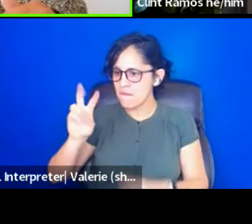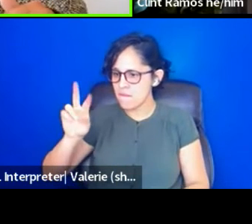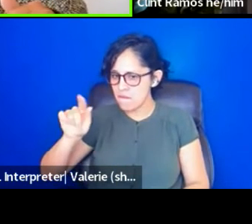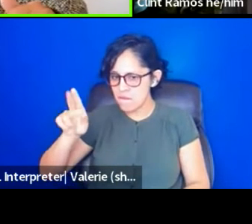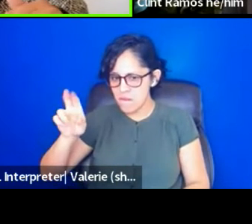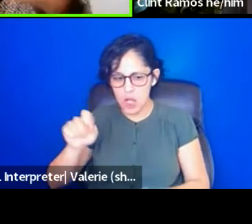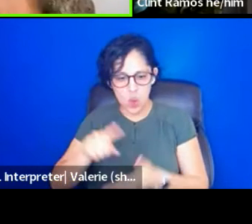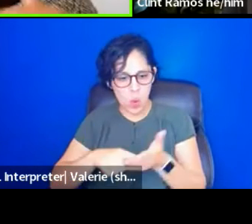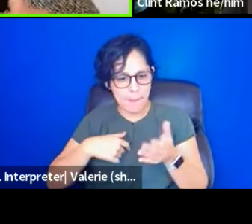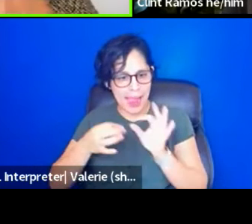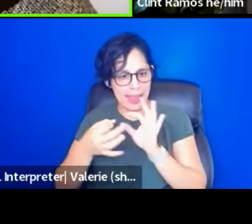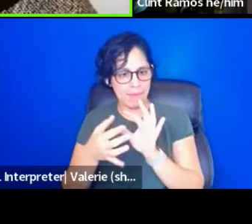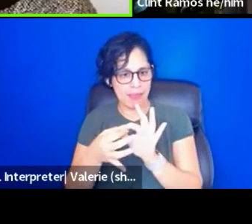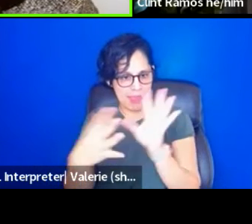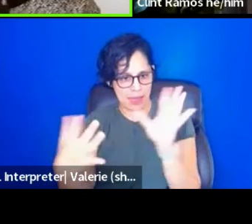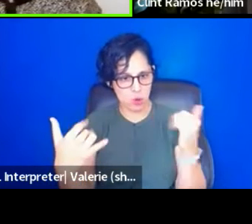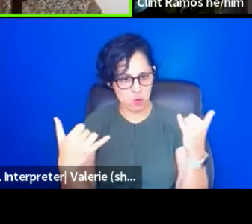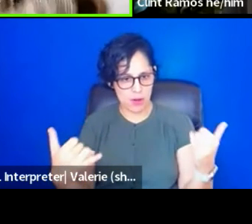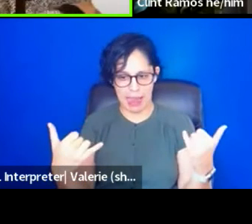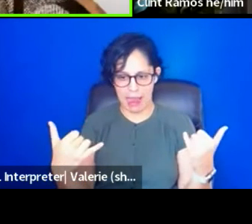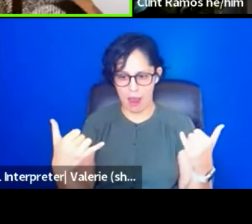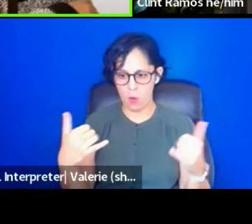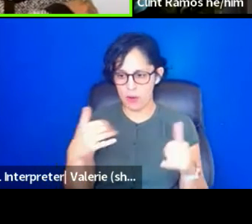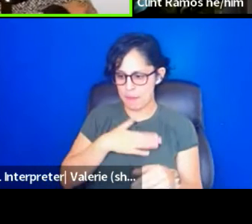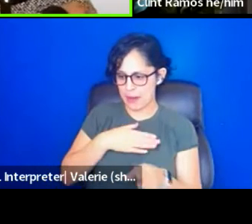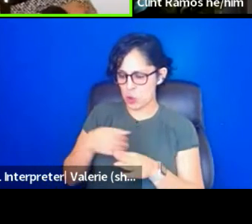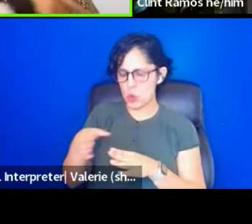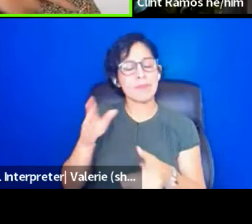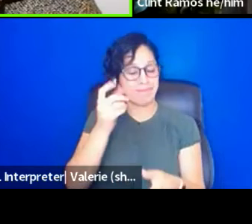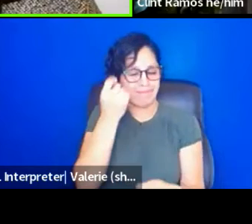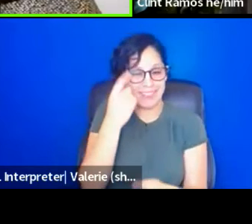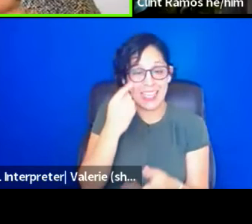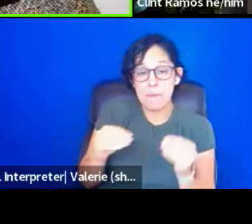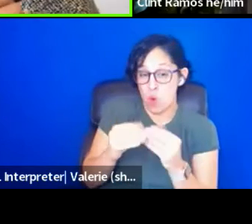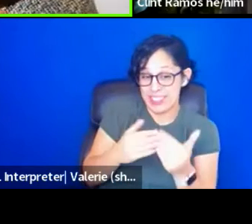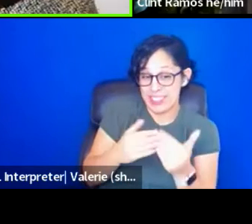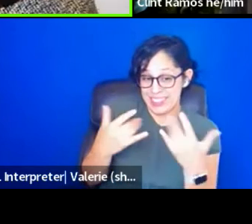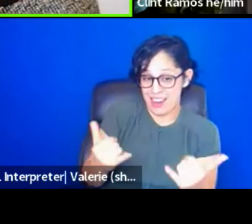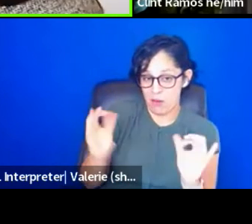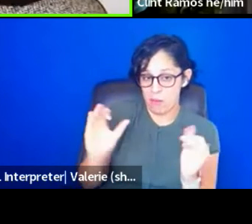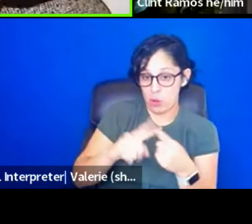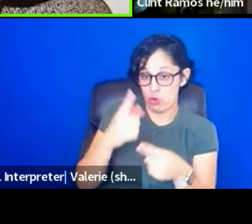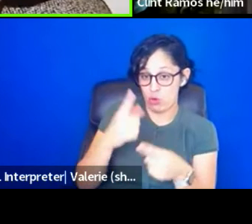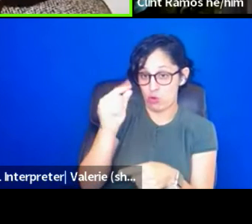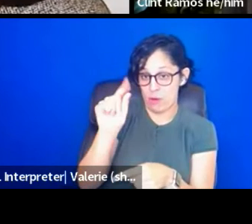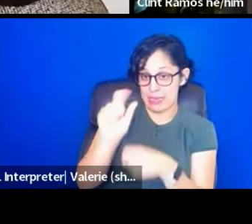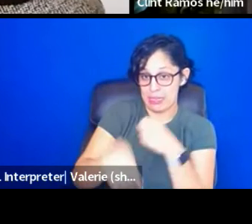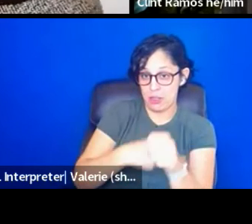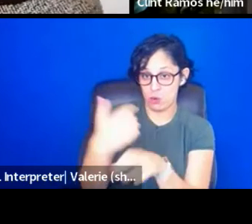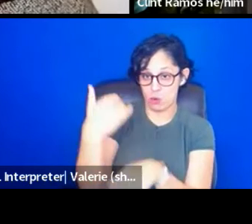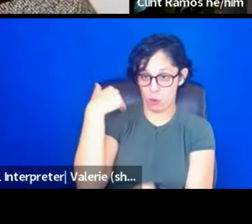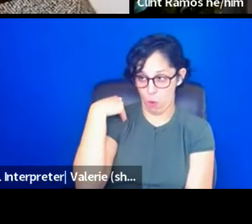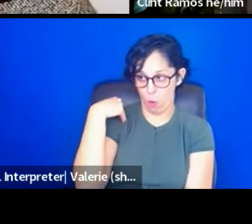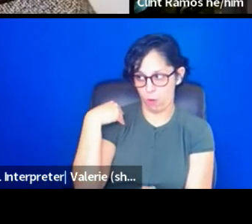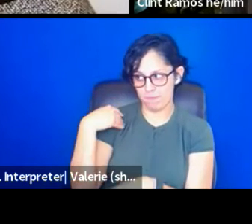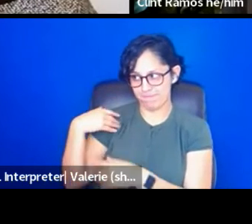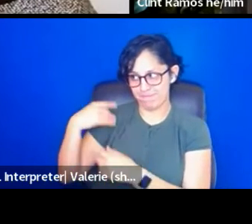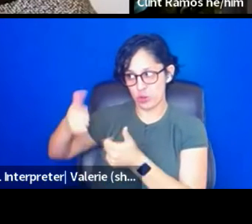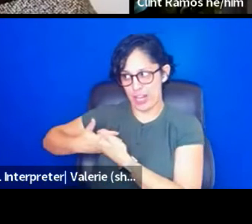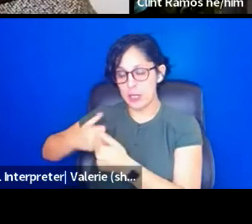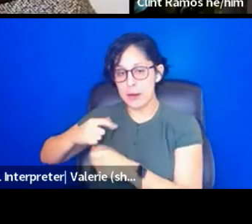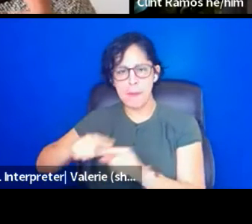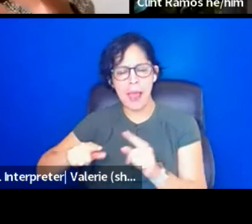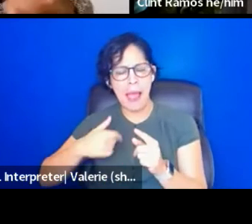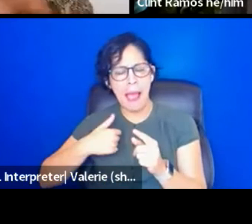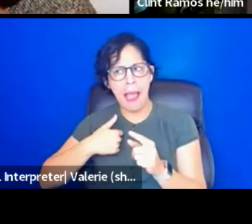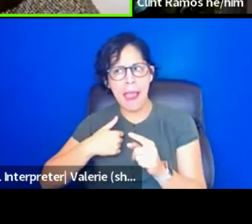in my career, which is easier to do than it was 20 years ago. And I'm also looking to those people who are in those positions